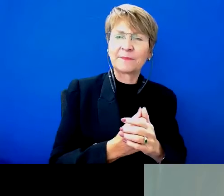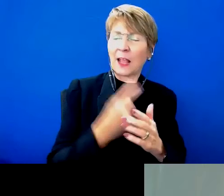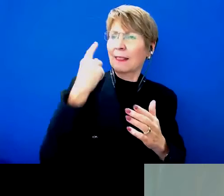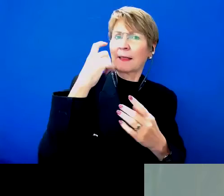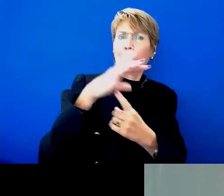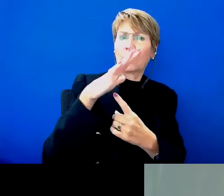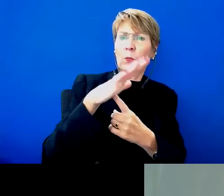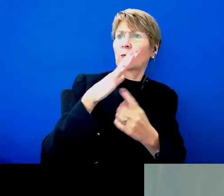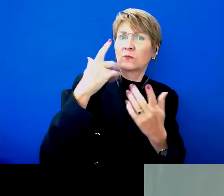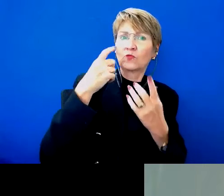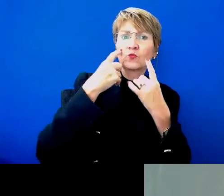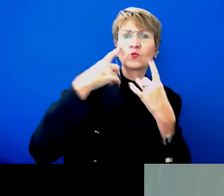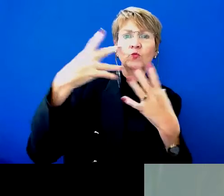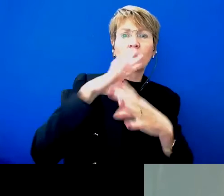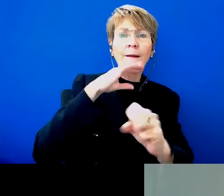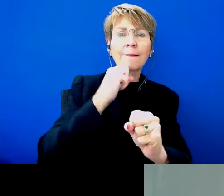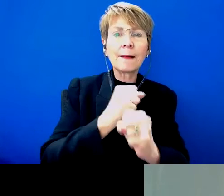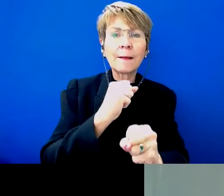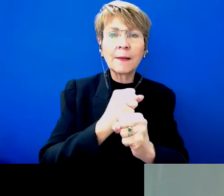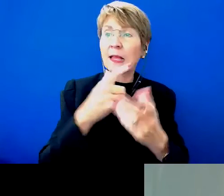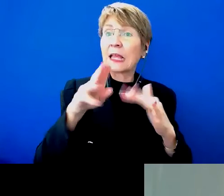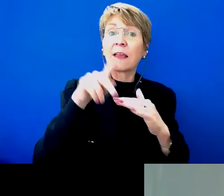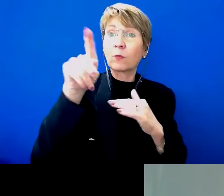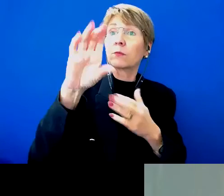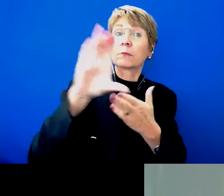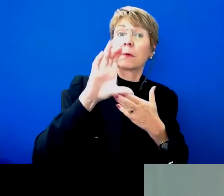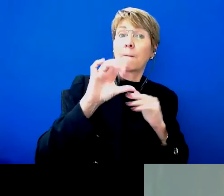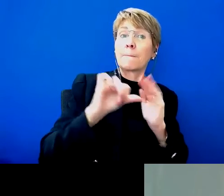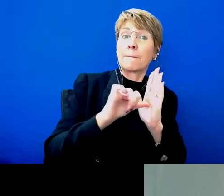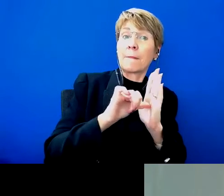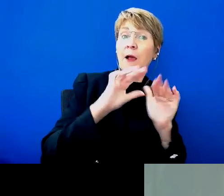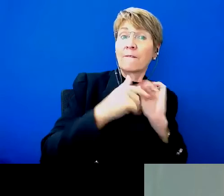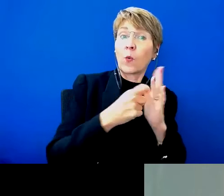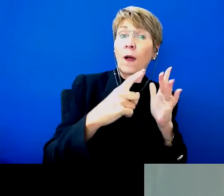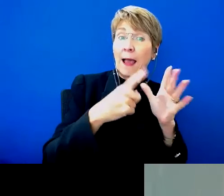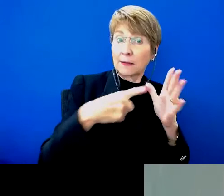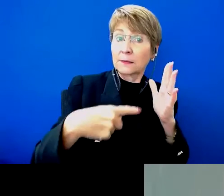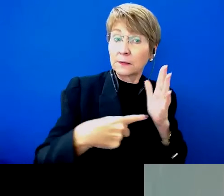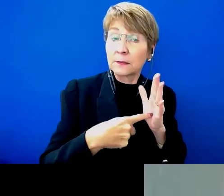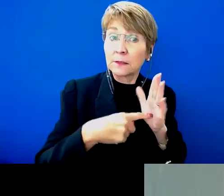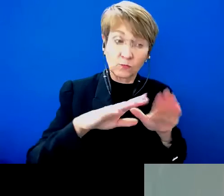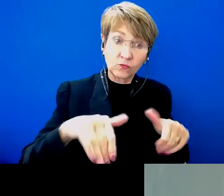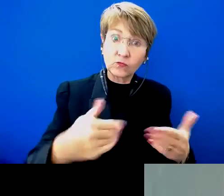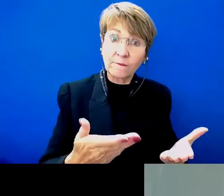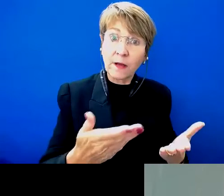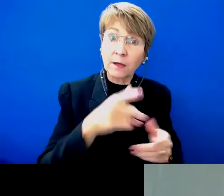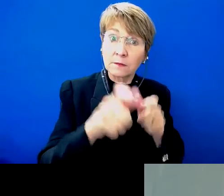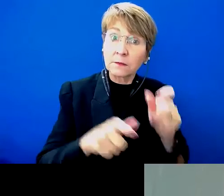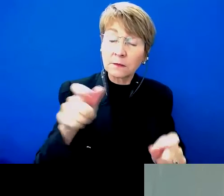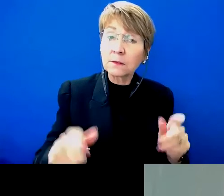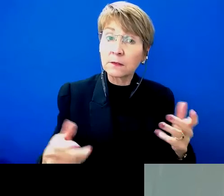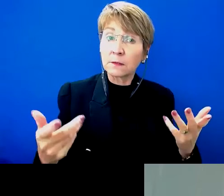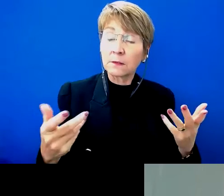investment in AT using those good principle approaches of AT provision, which, again, we have a whole